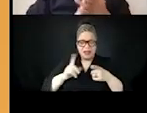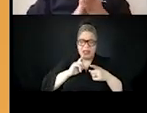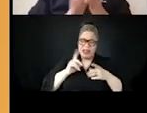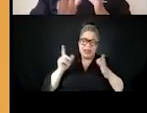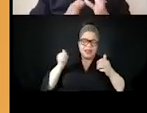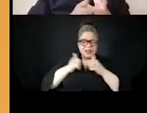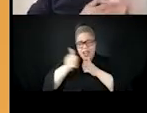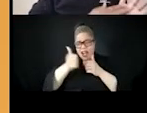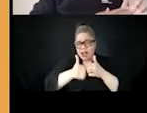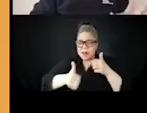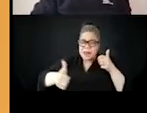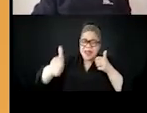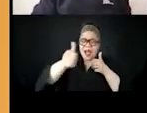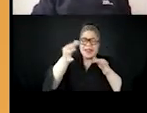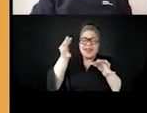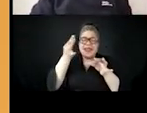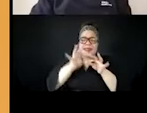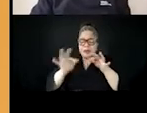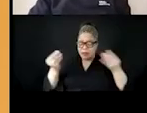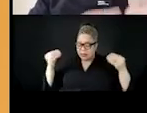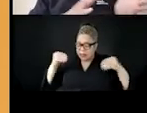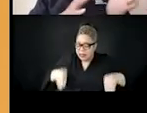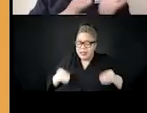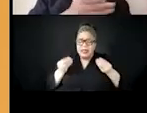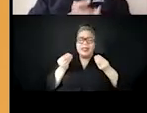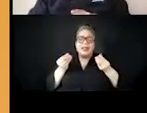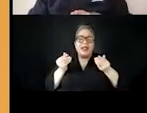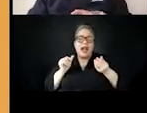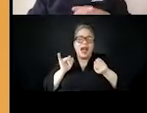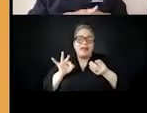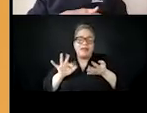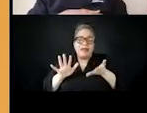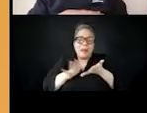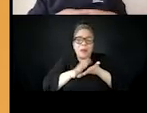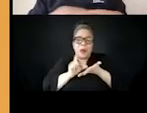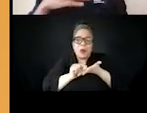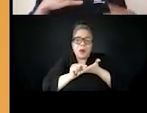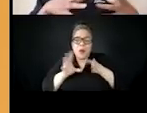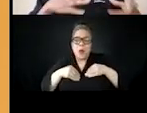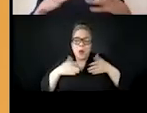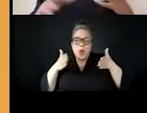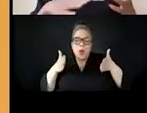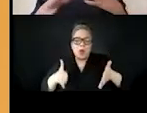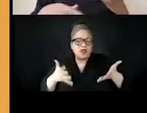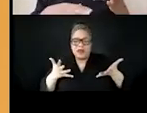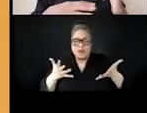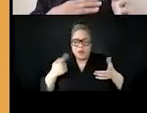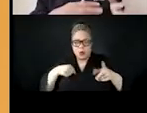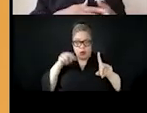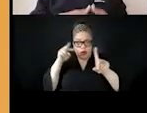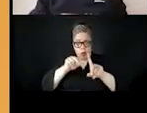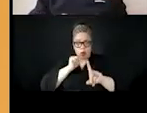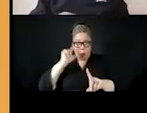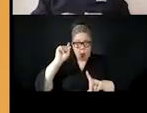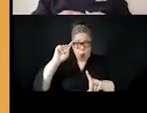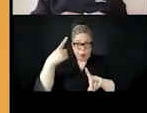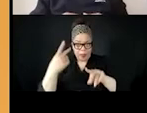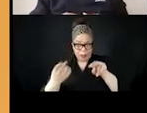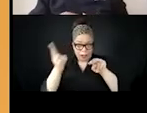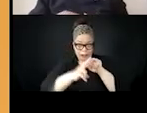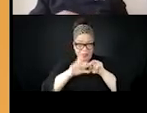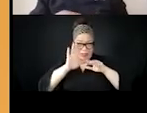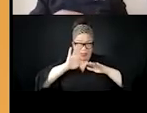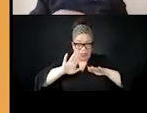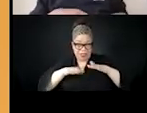looking not only to increase their bottom lines, but also to influence federal and public, uh, federal policy and public opinion.